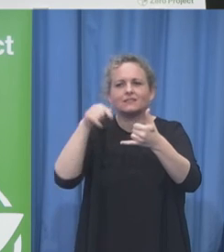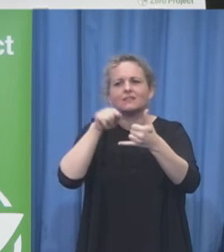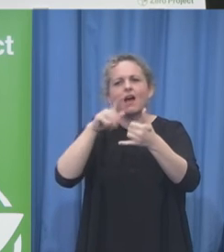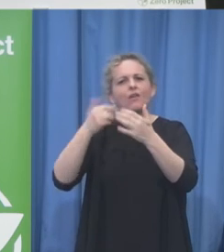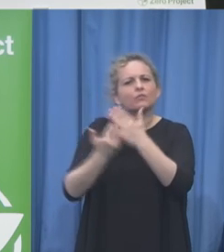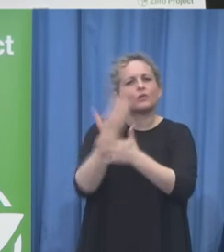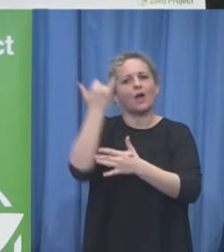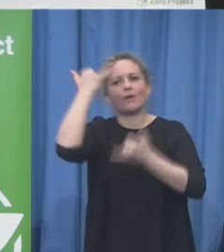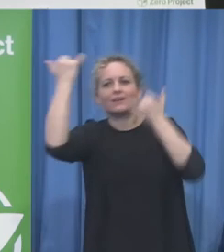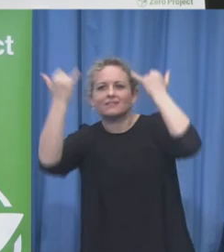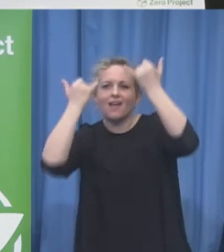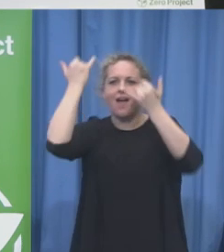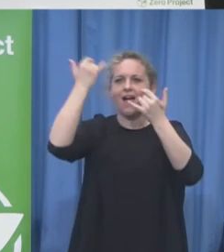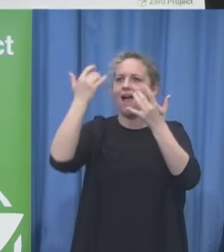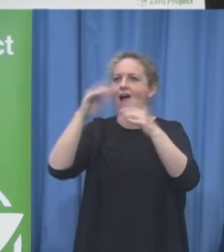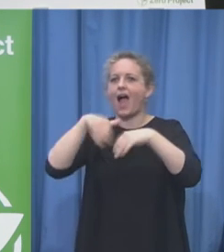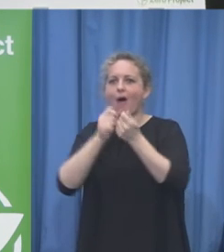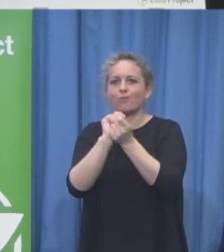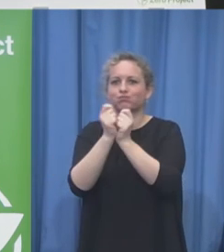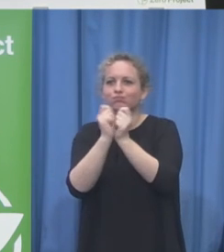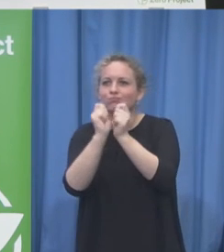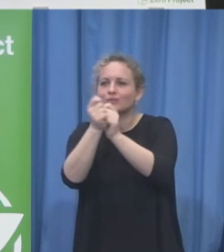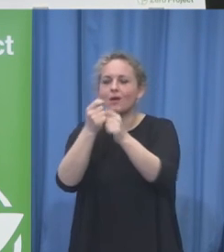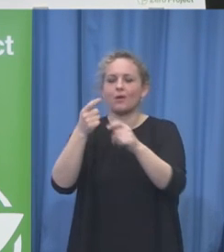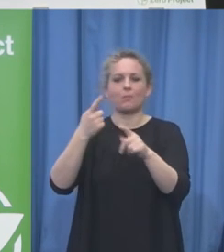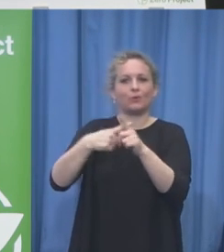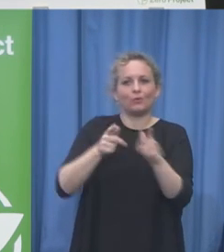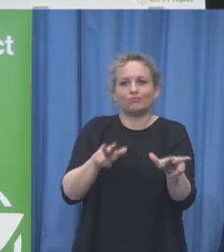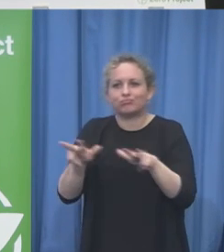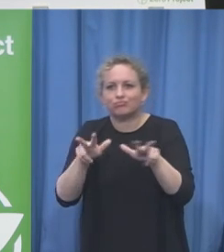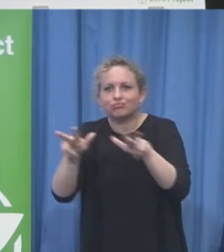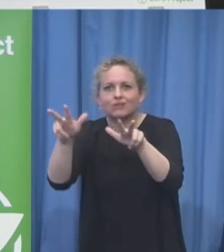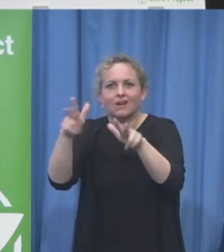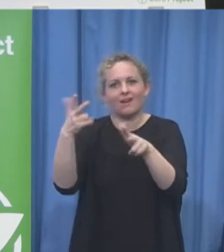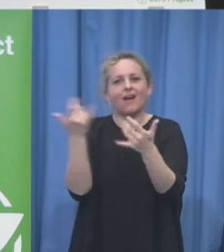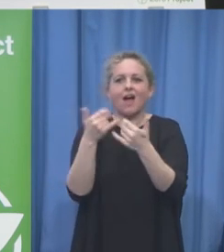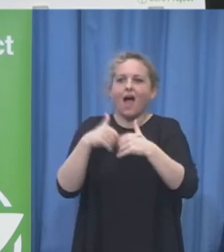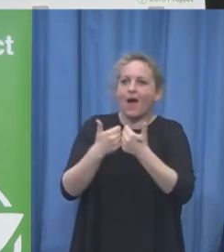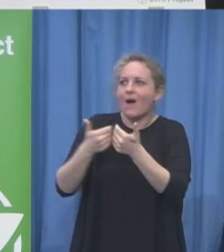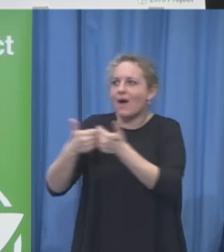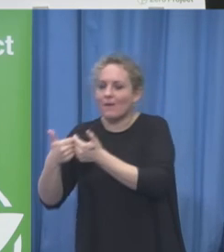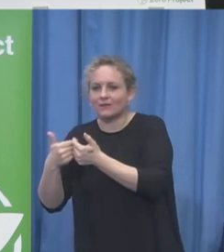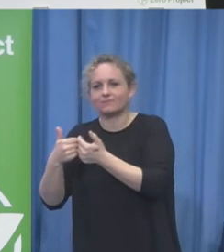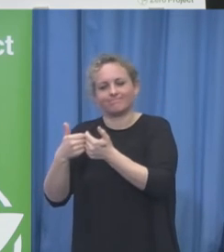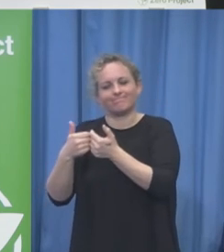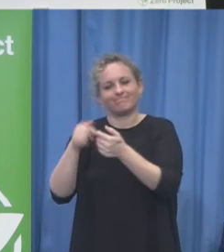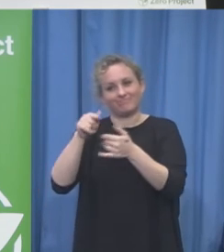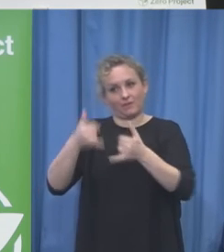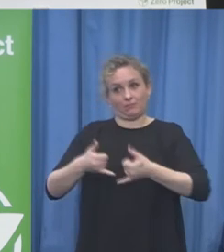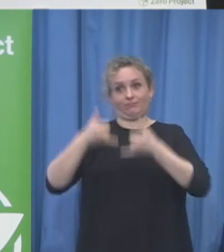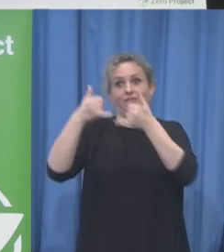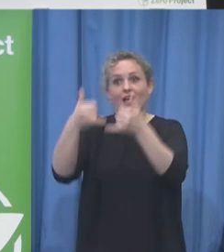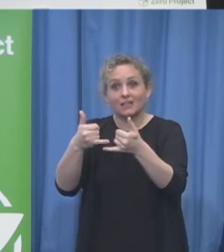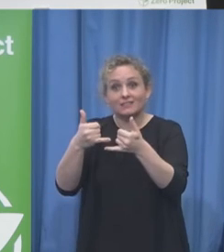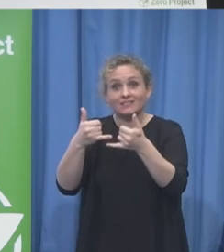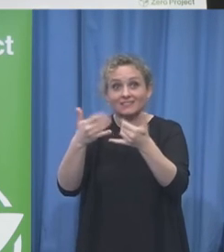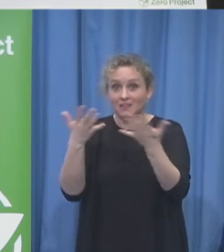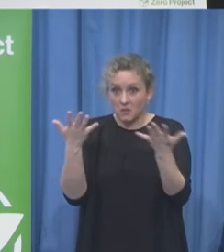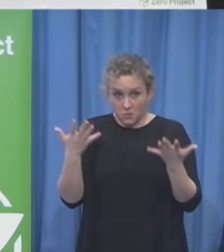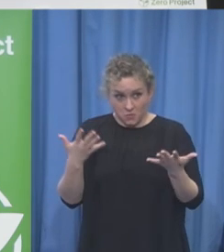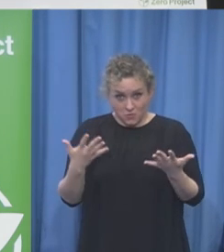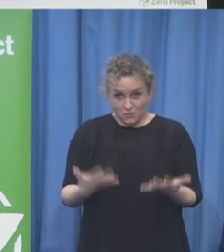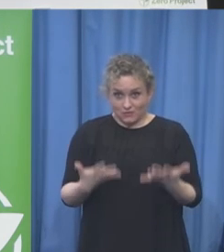policies in the past and those who will be receiving awards at this year's conference